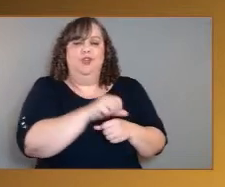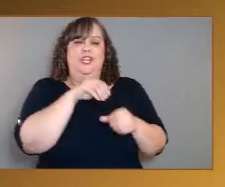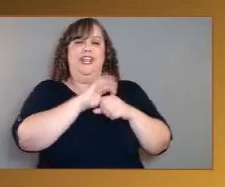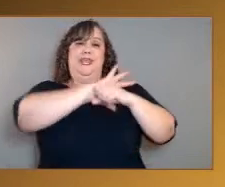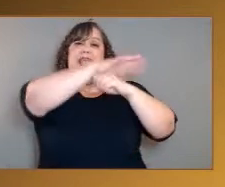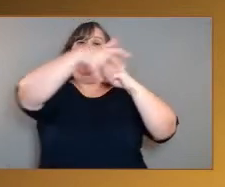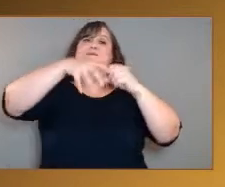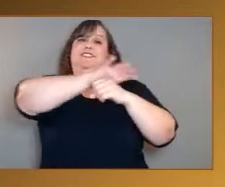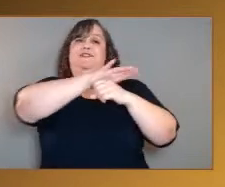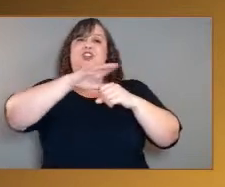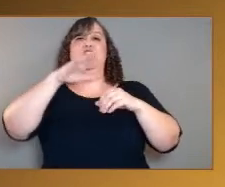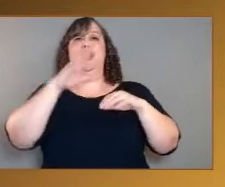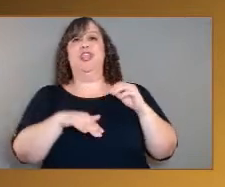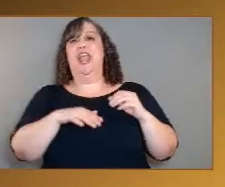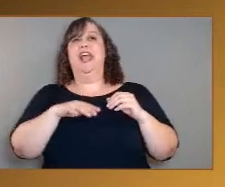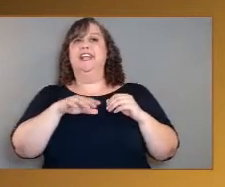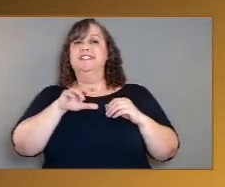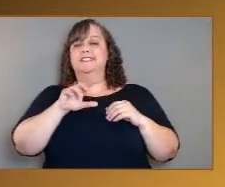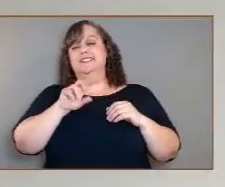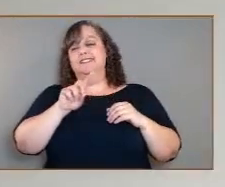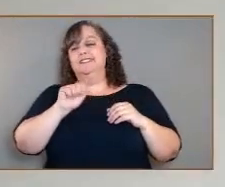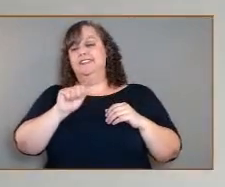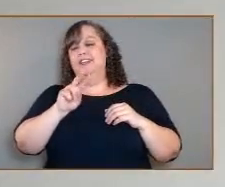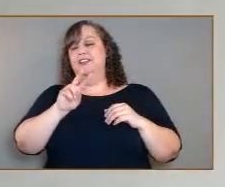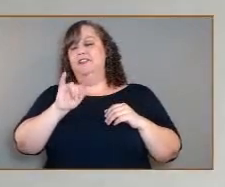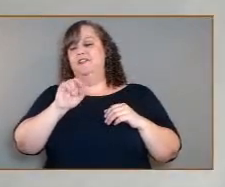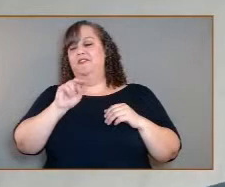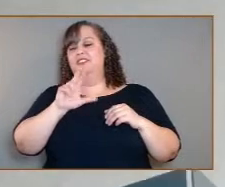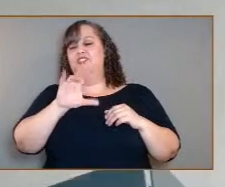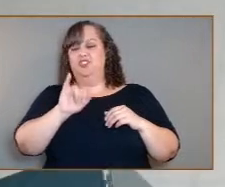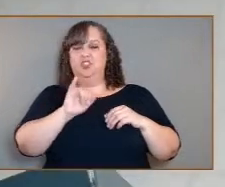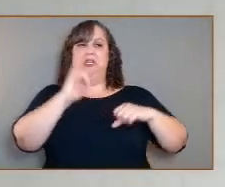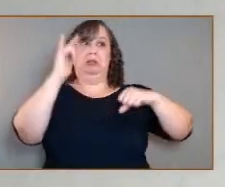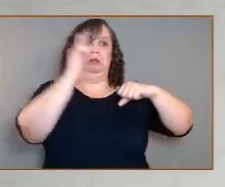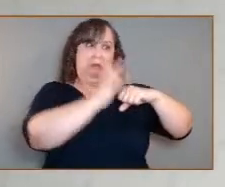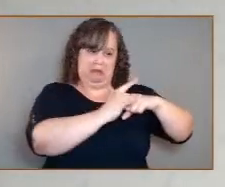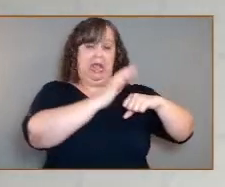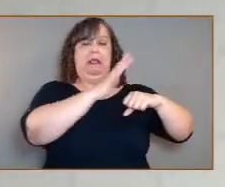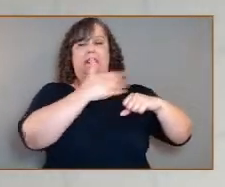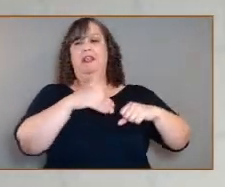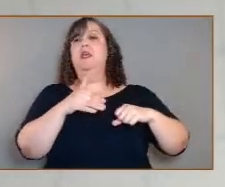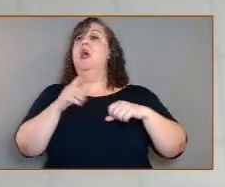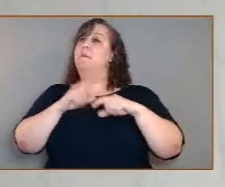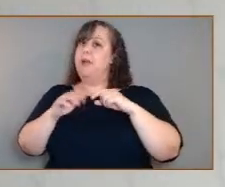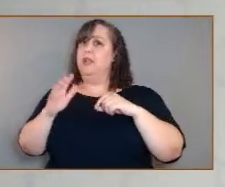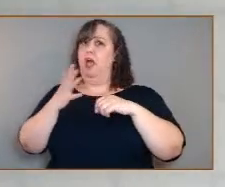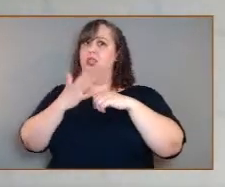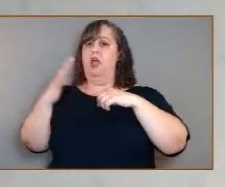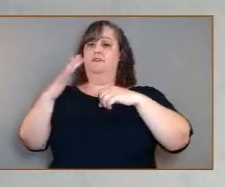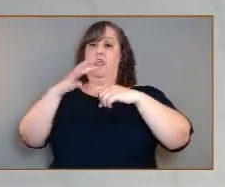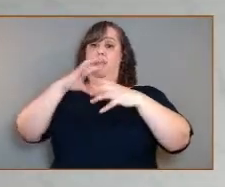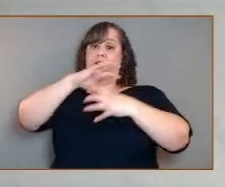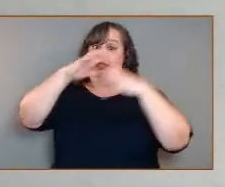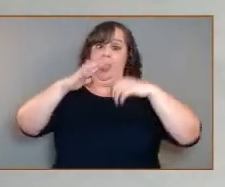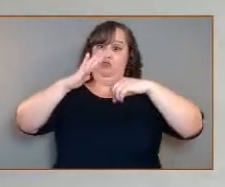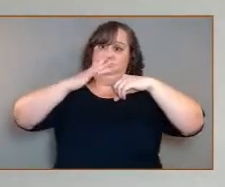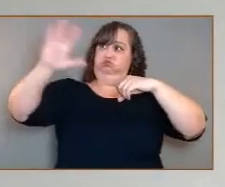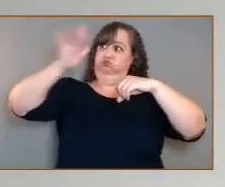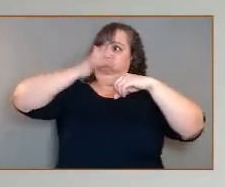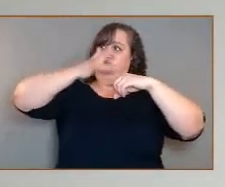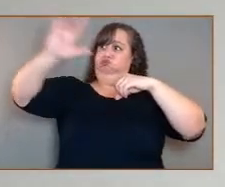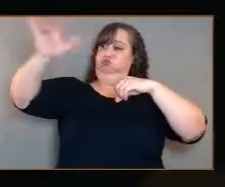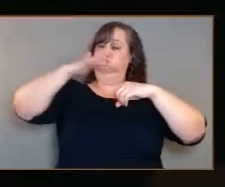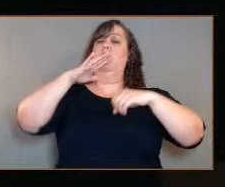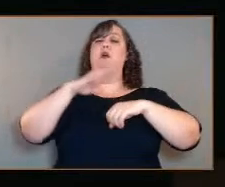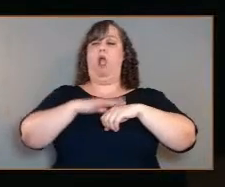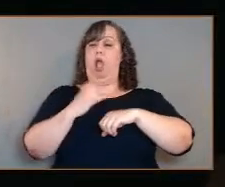there's still a lot of heat that reflects off the clouds, especially on the day side. So we do have extra material on our solar panels